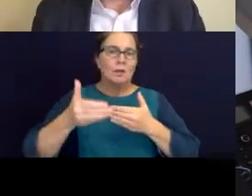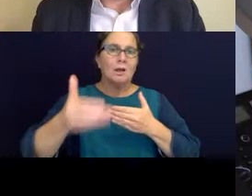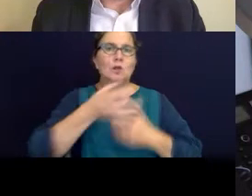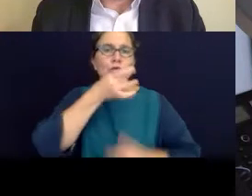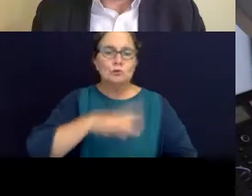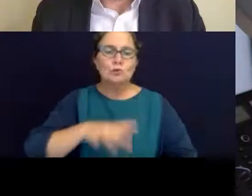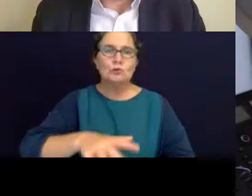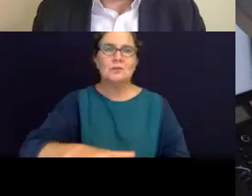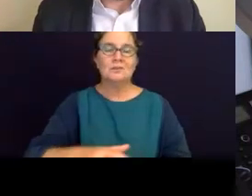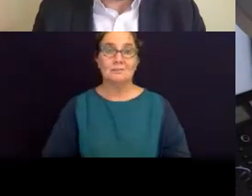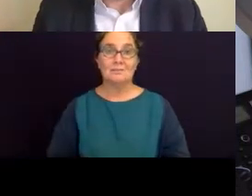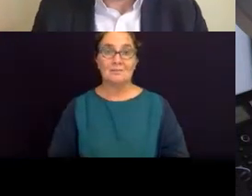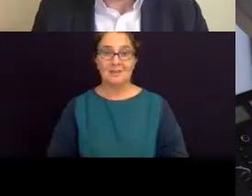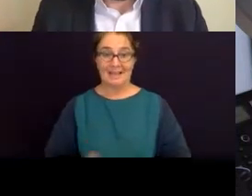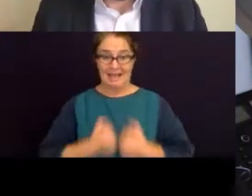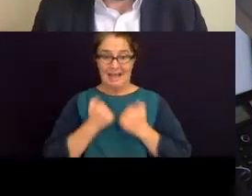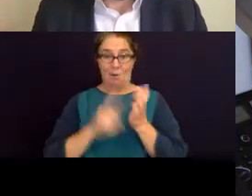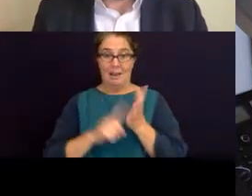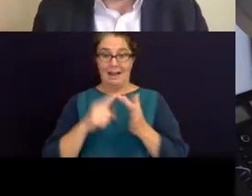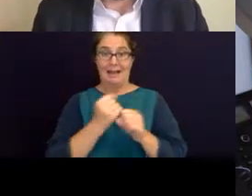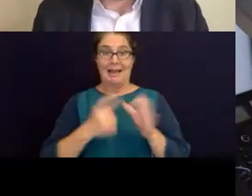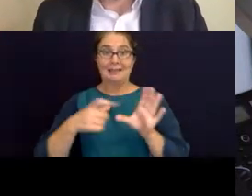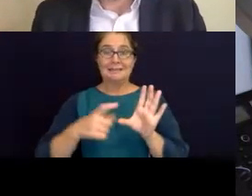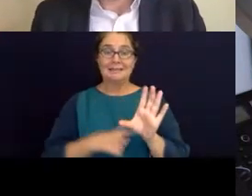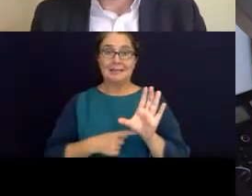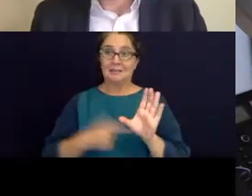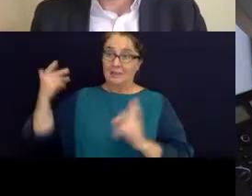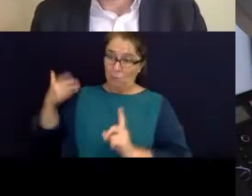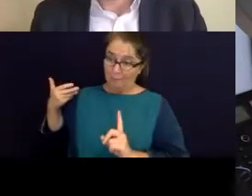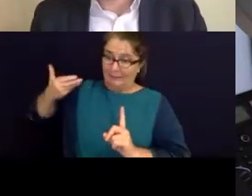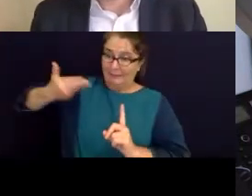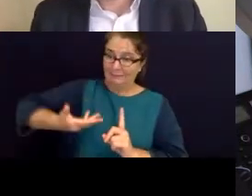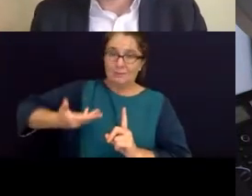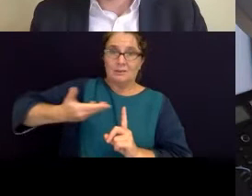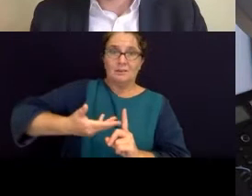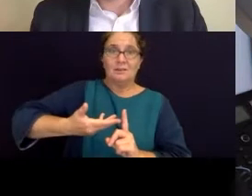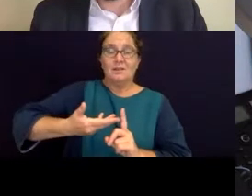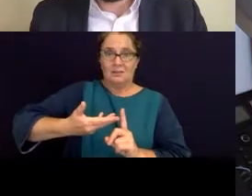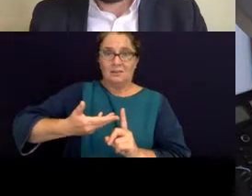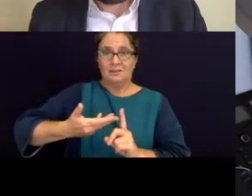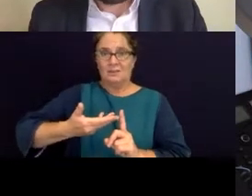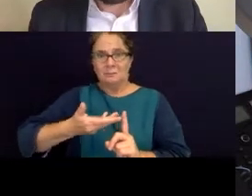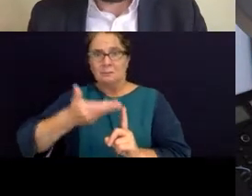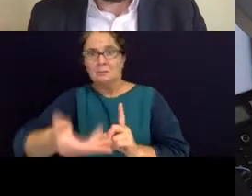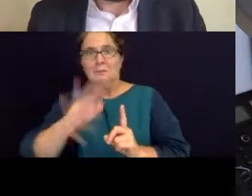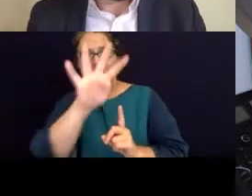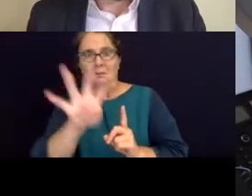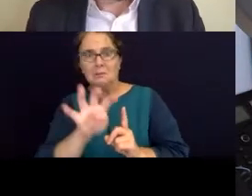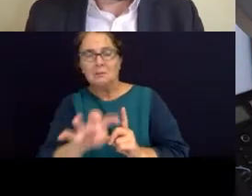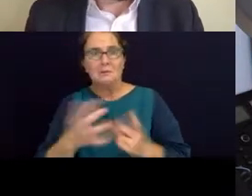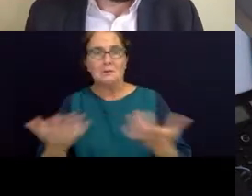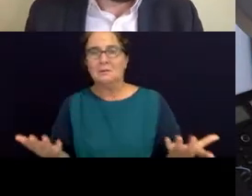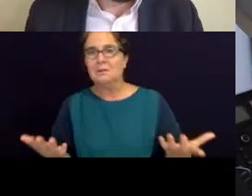is going to be held in doubt if we don't get together and nut this out and put in some real practical